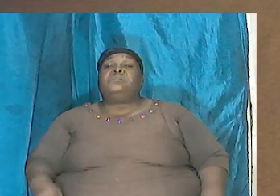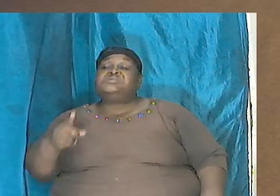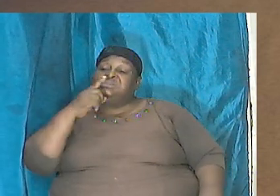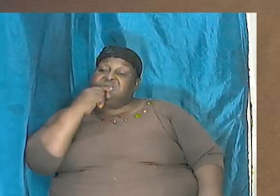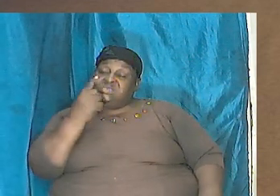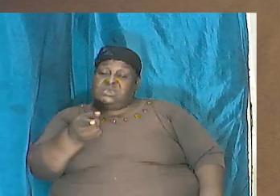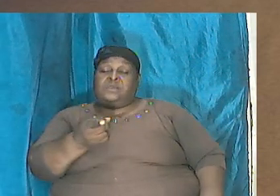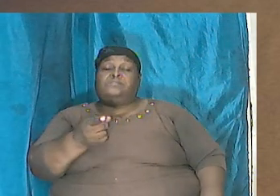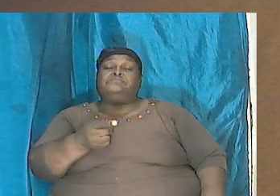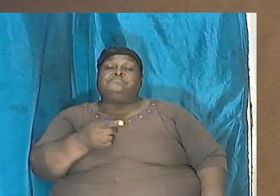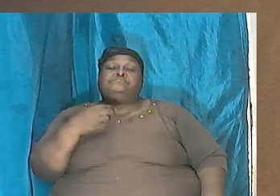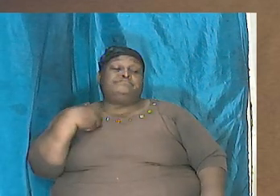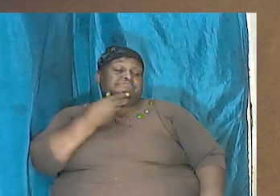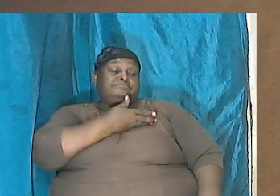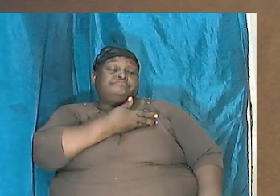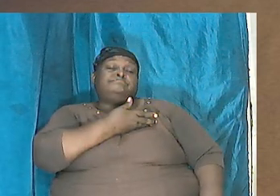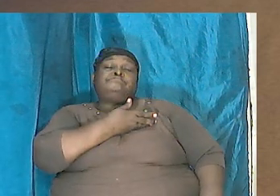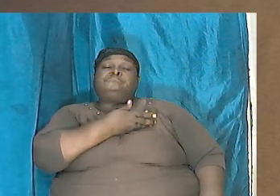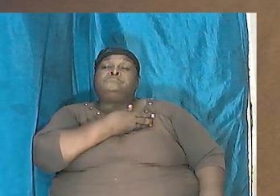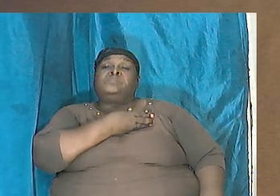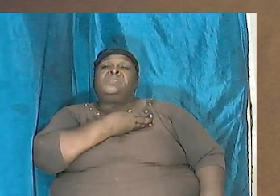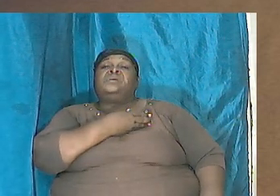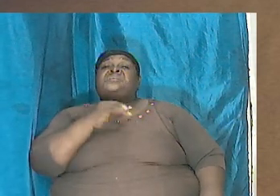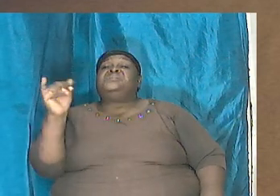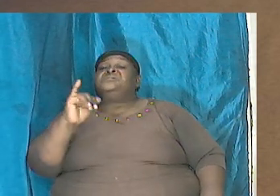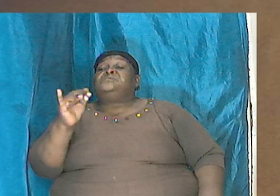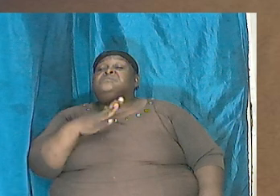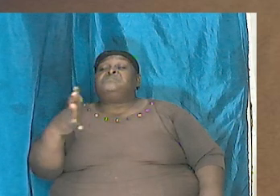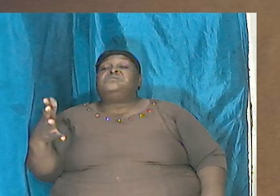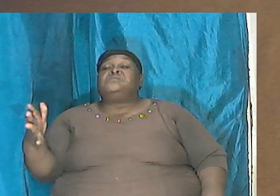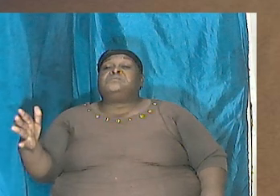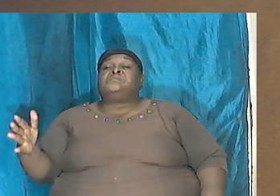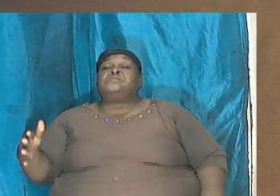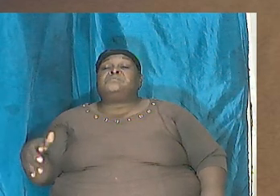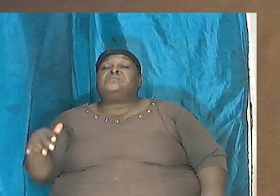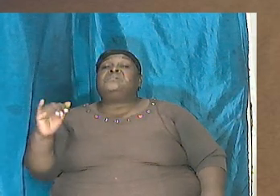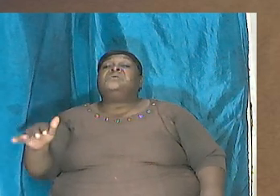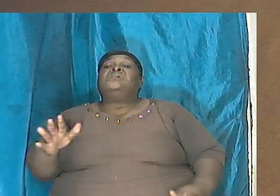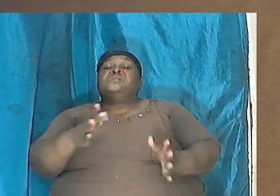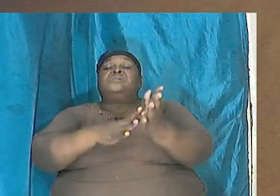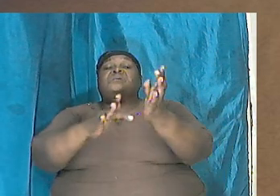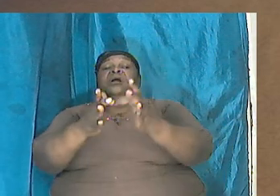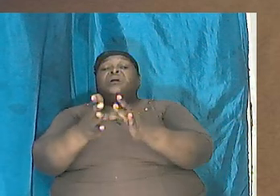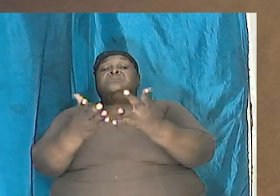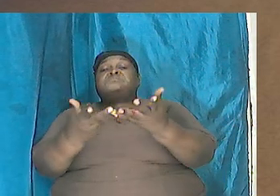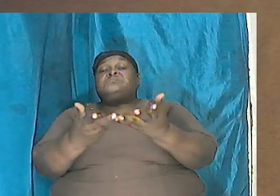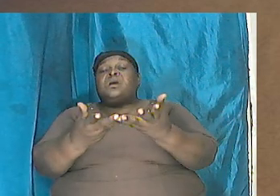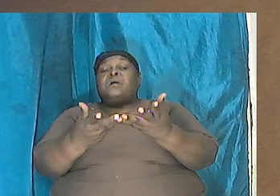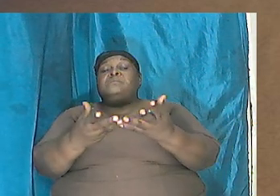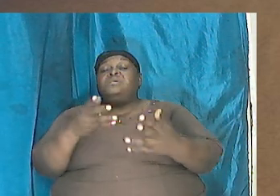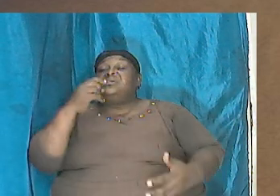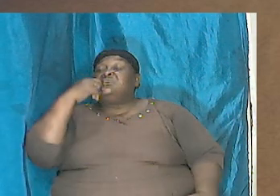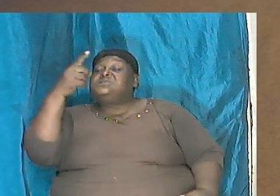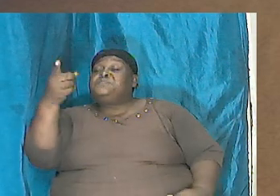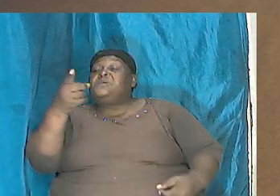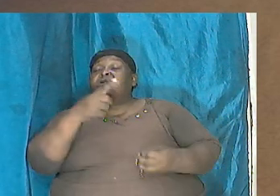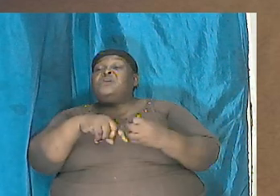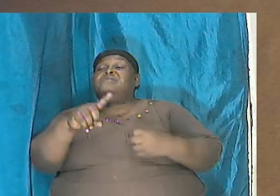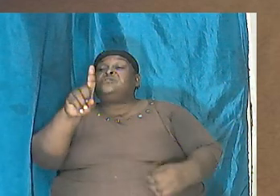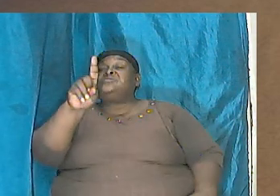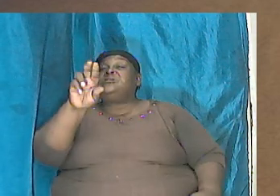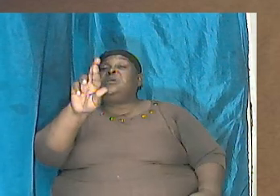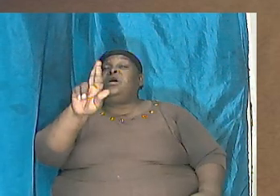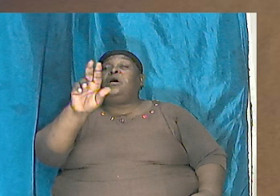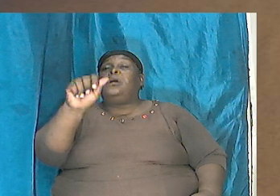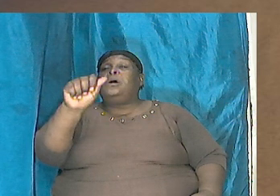us that it is the same thing that the bible speaks about so for those who said the bible